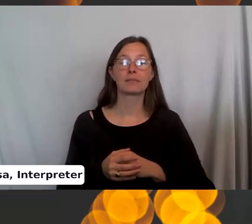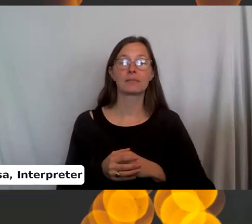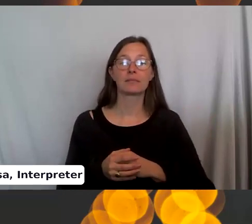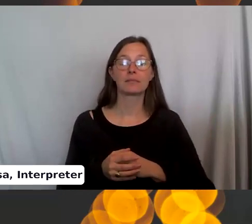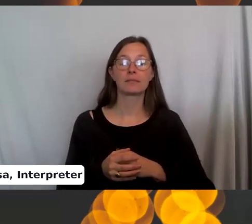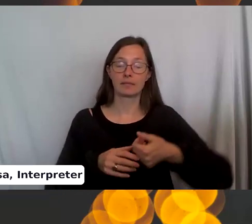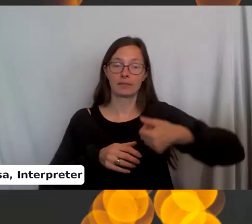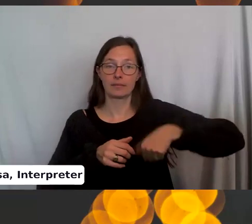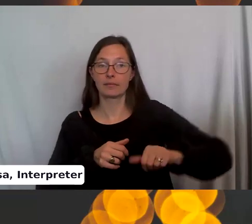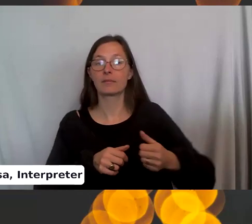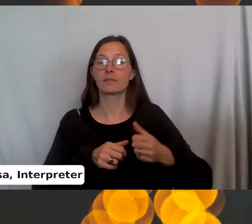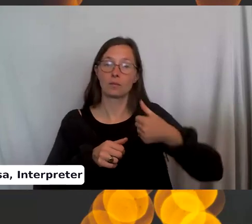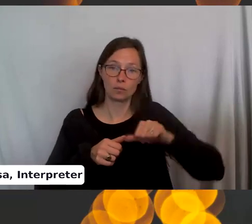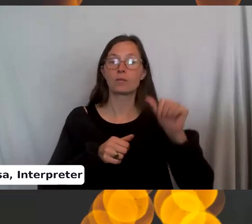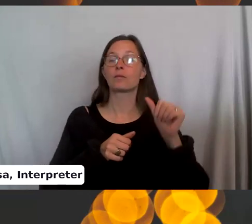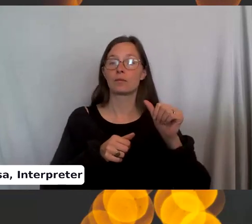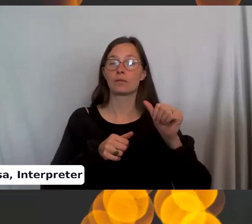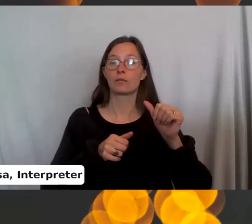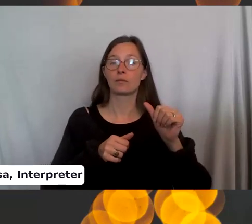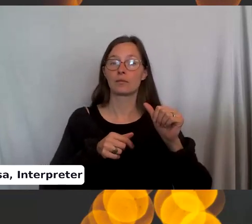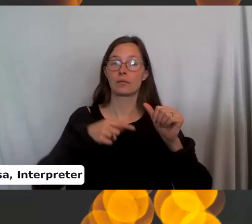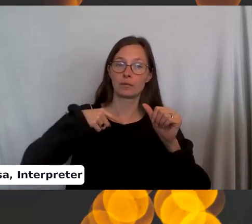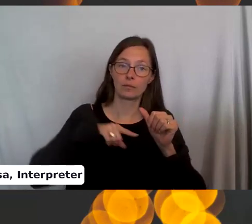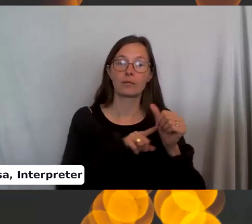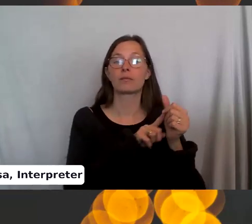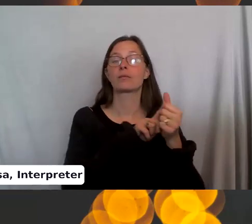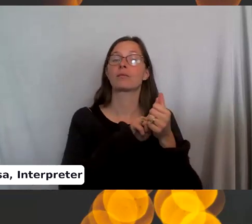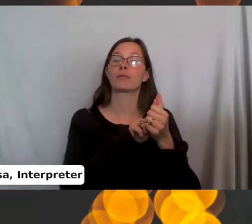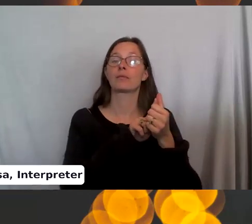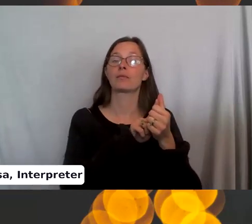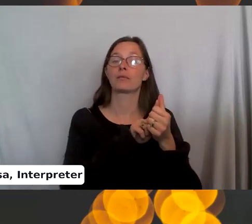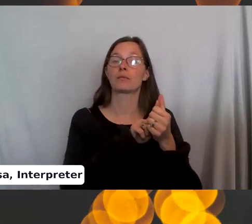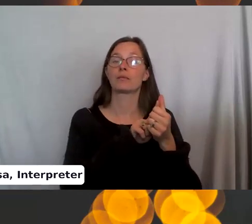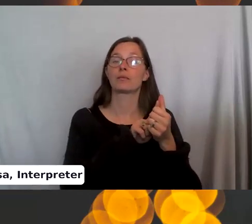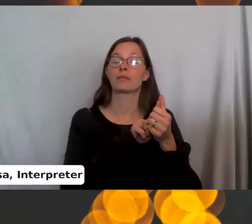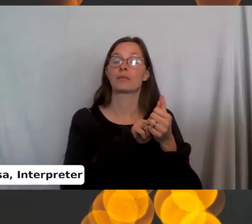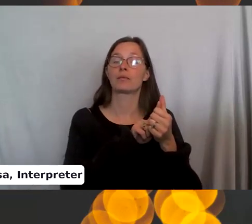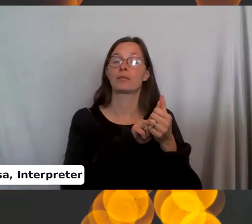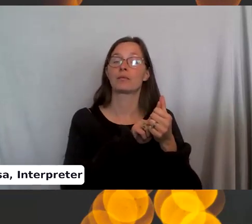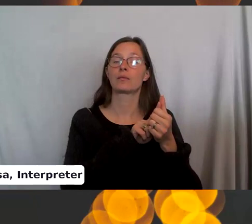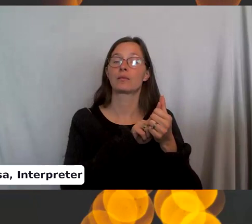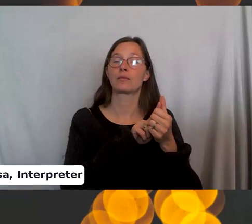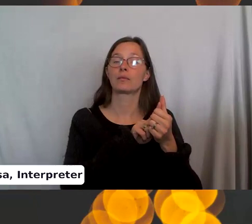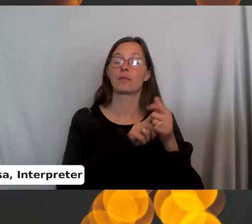down across. Loop it around. Put the needle through this piece on your thumb. Take the long thread.